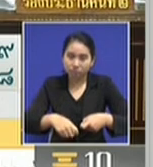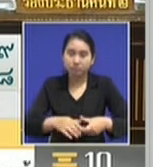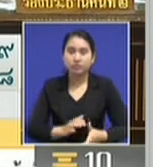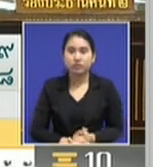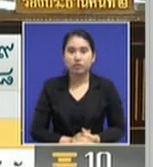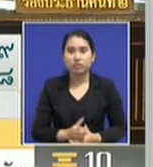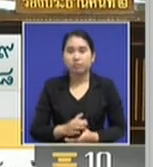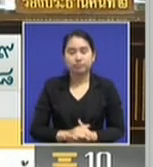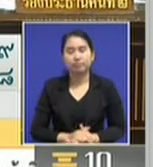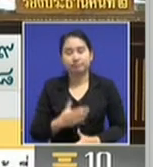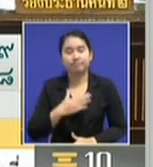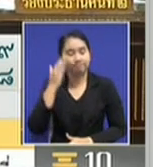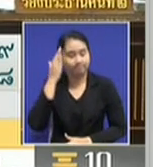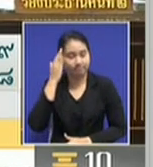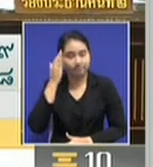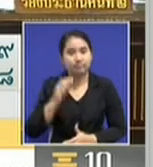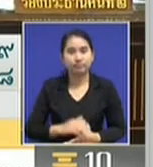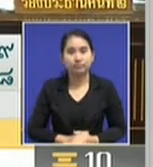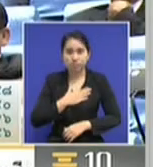the day. Let's take a listen.